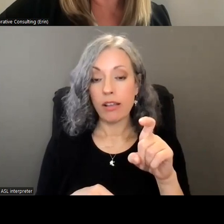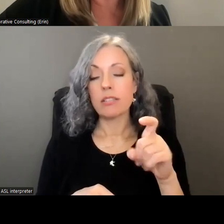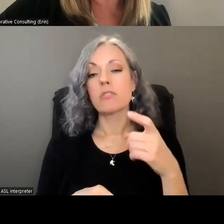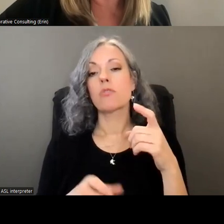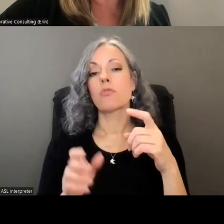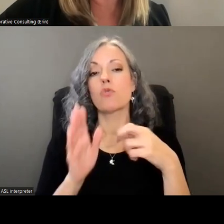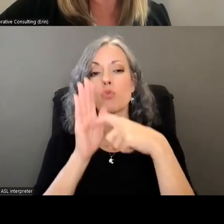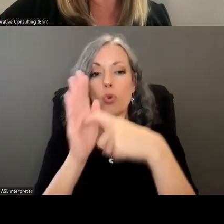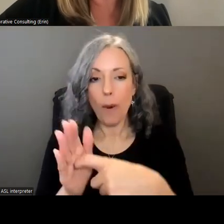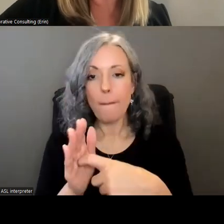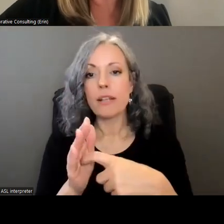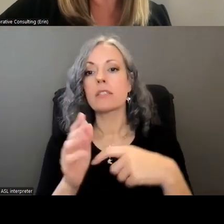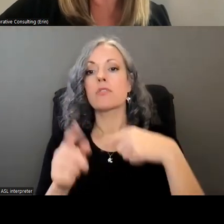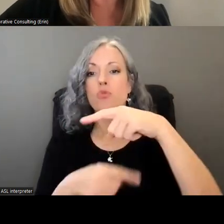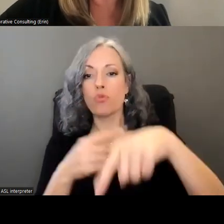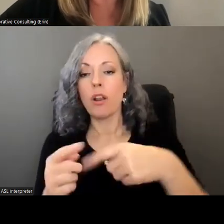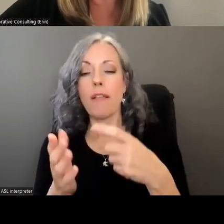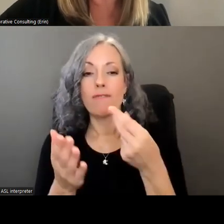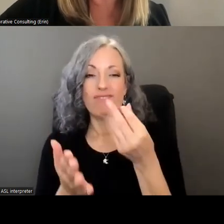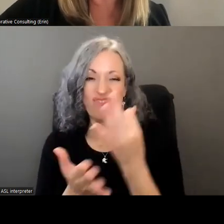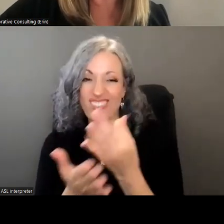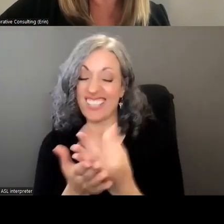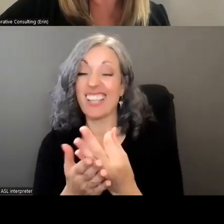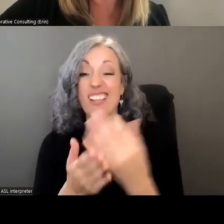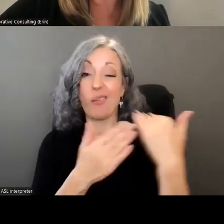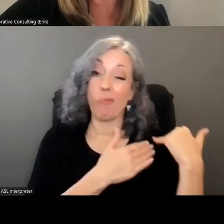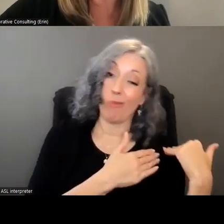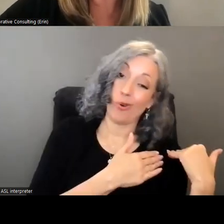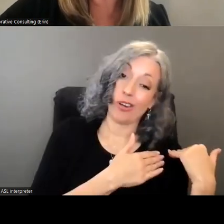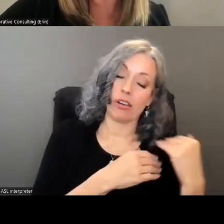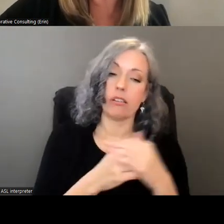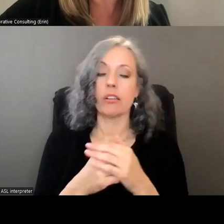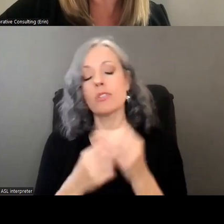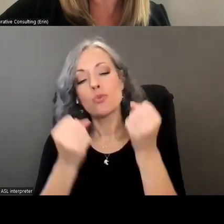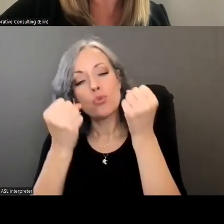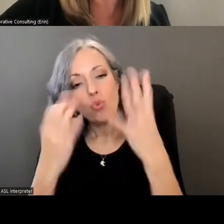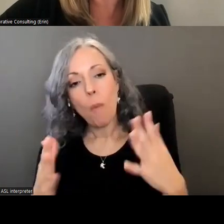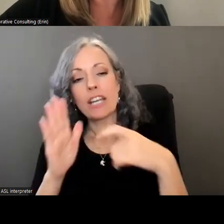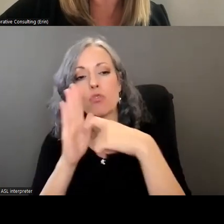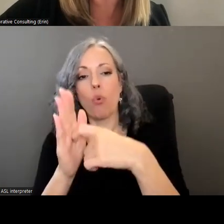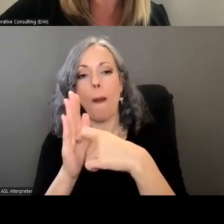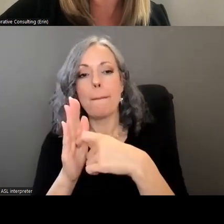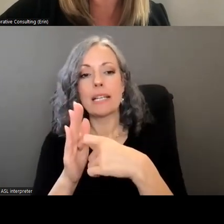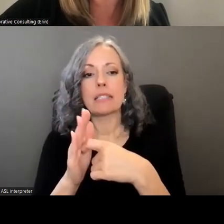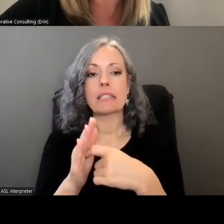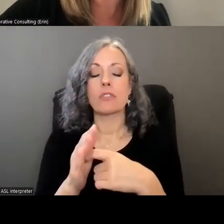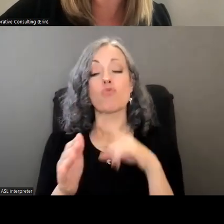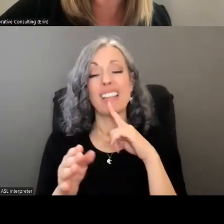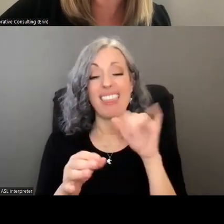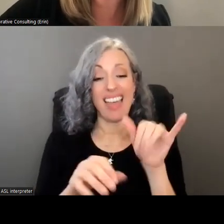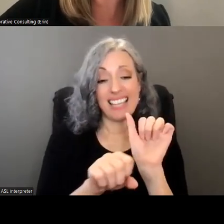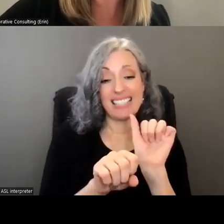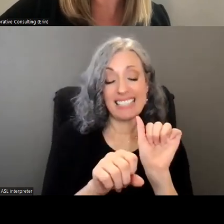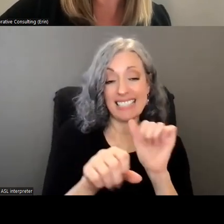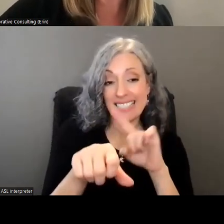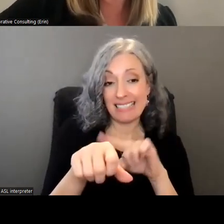surrounding funding are also a burden with a lot of reporting and fiscal requirements that are felt to take away from the time spent serving the